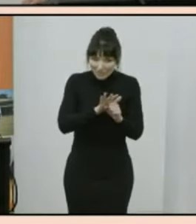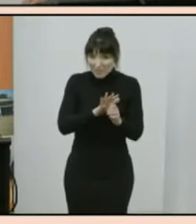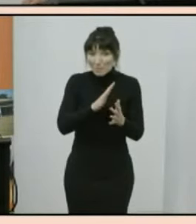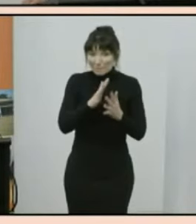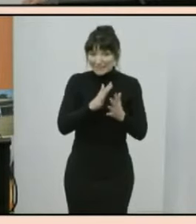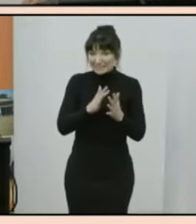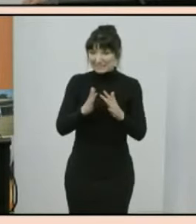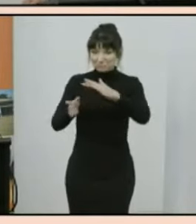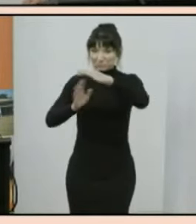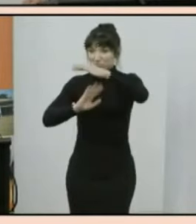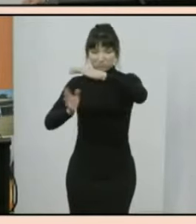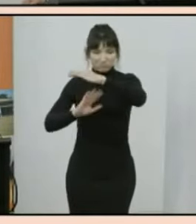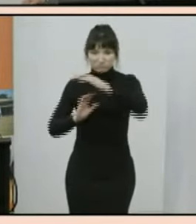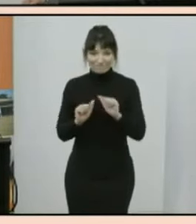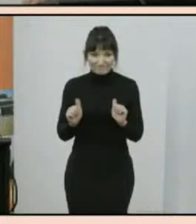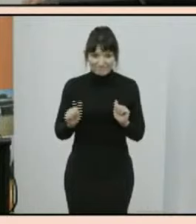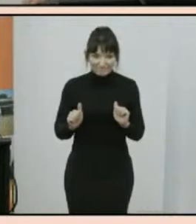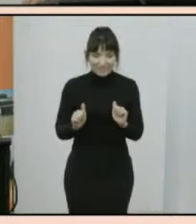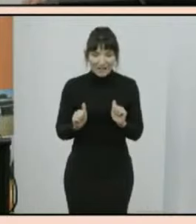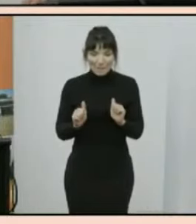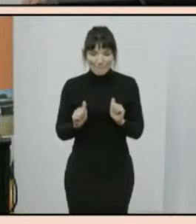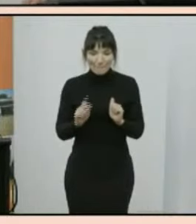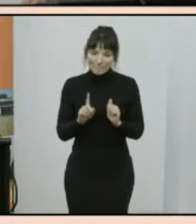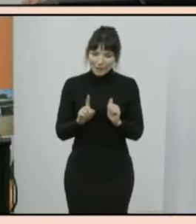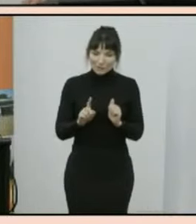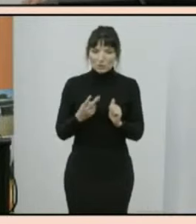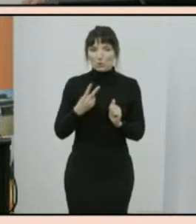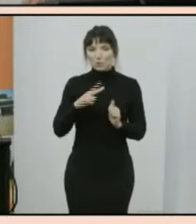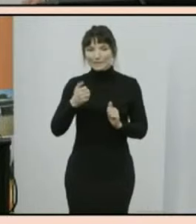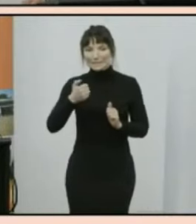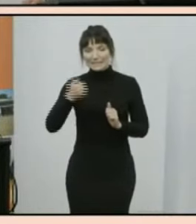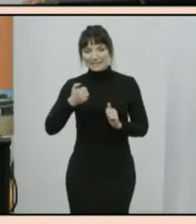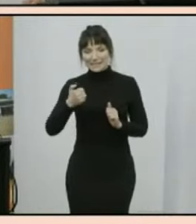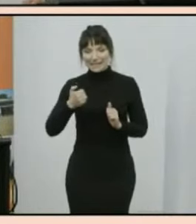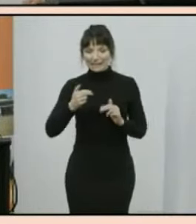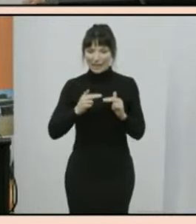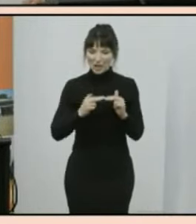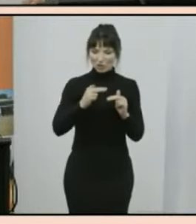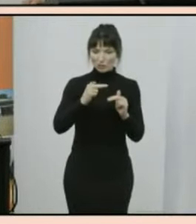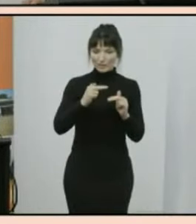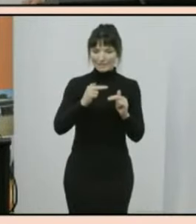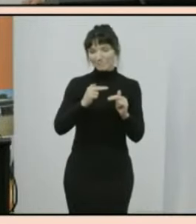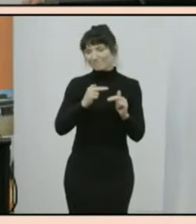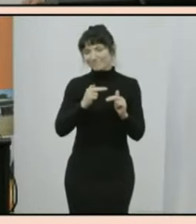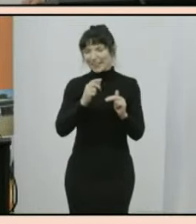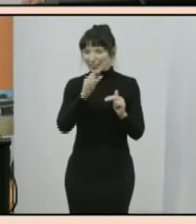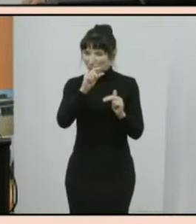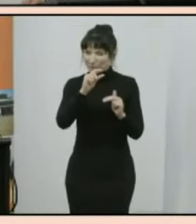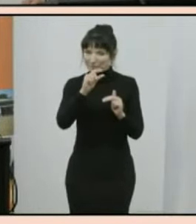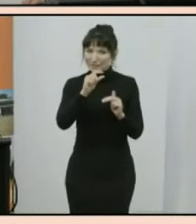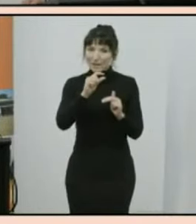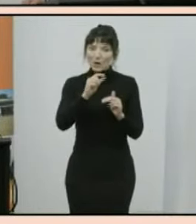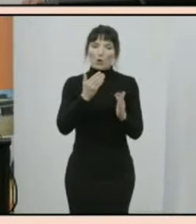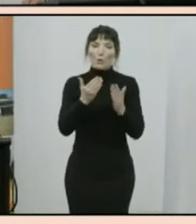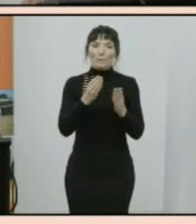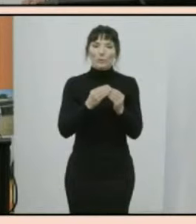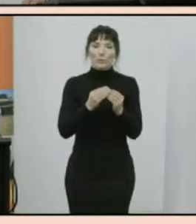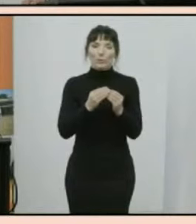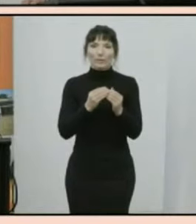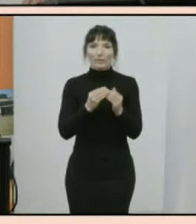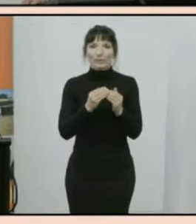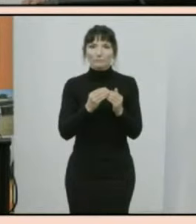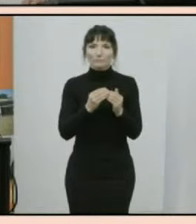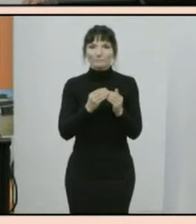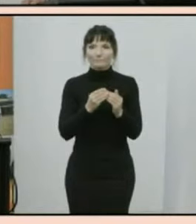the increase since 2016 is only slightly less than the 8.8 percent increase seen in the